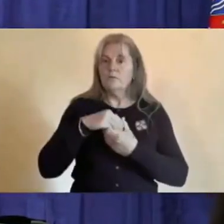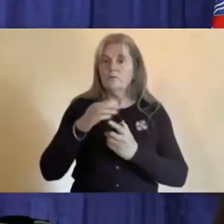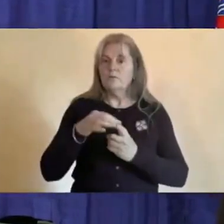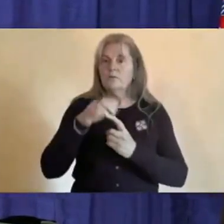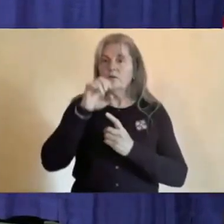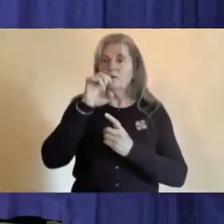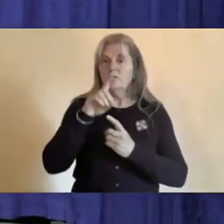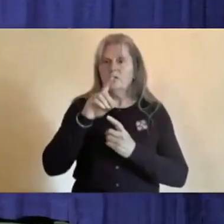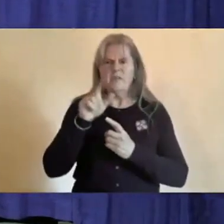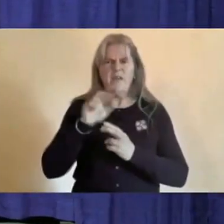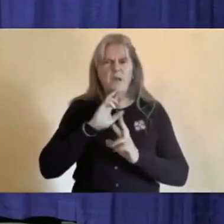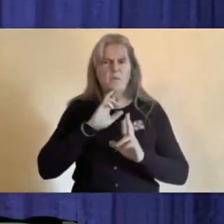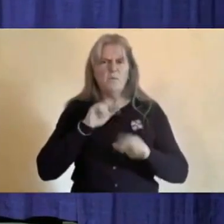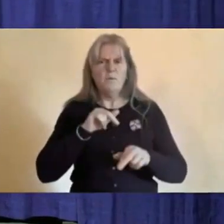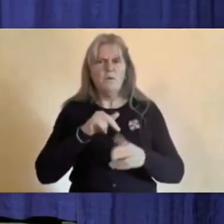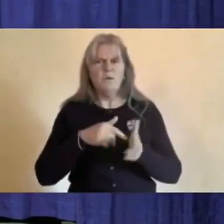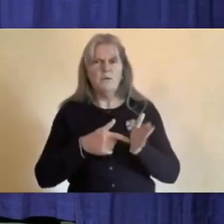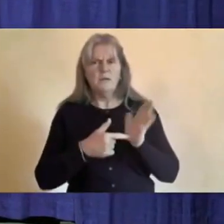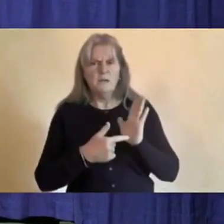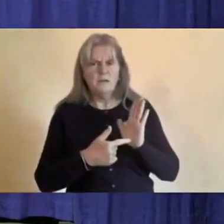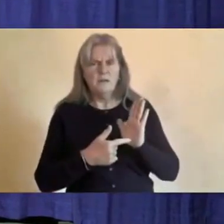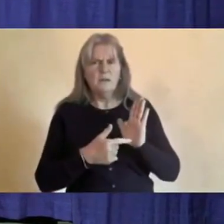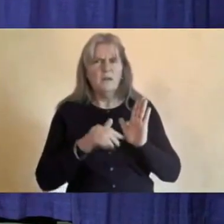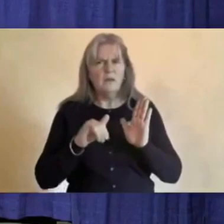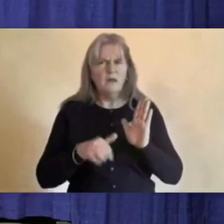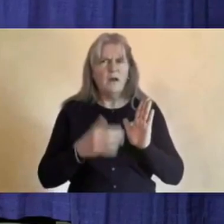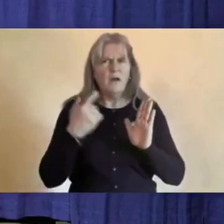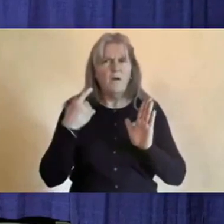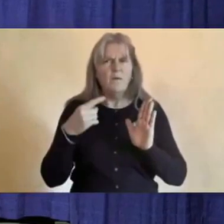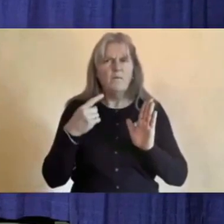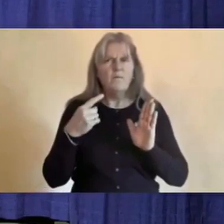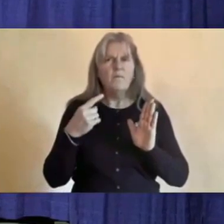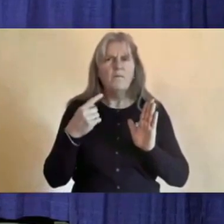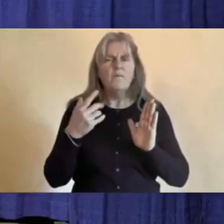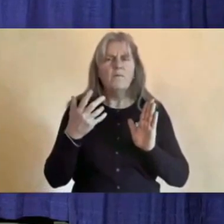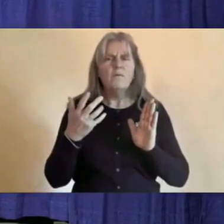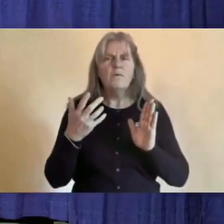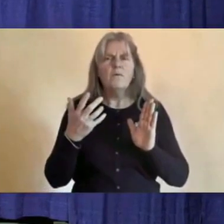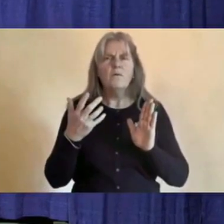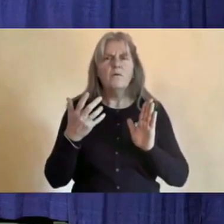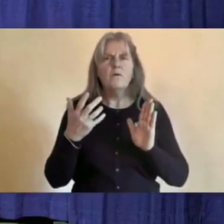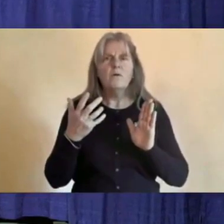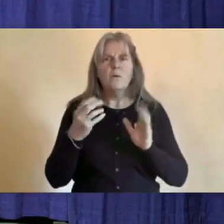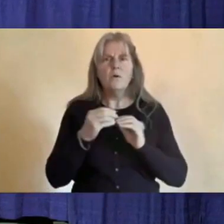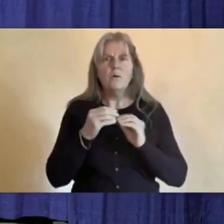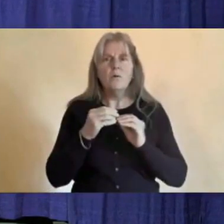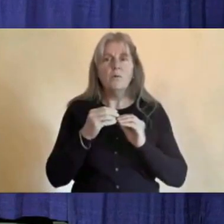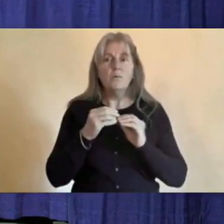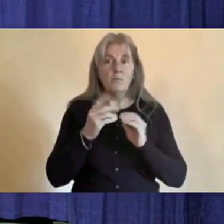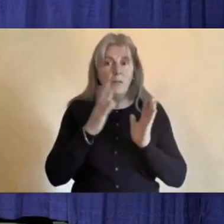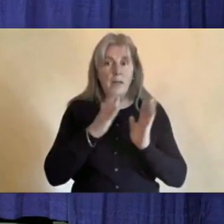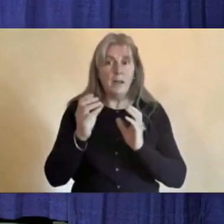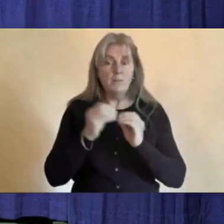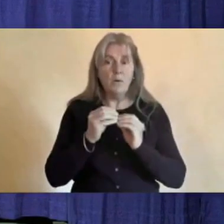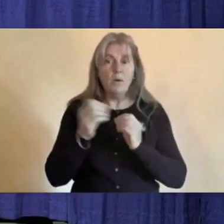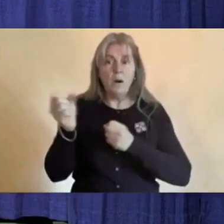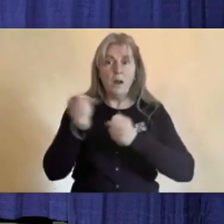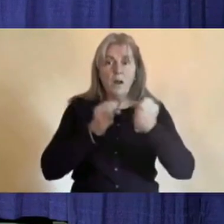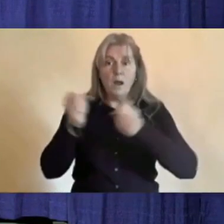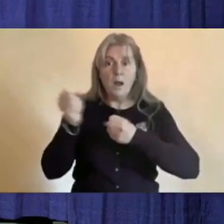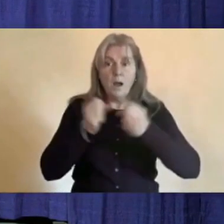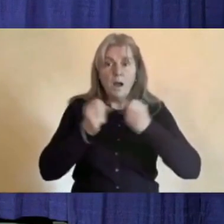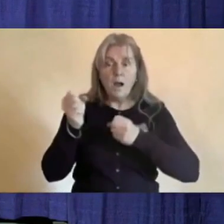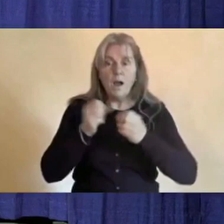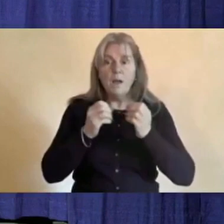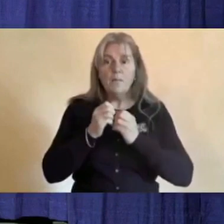will lead to higher of more educational assistance. This has been a long time